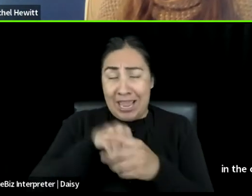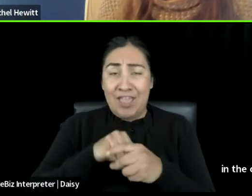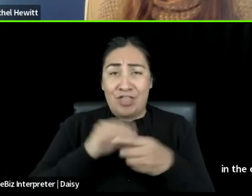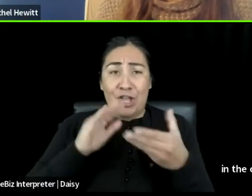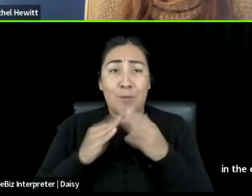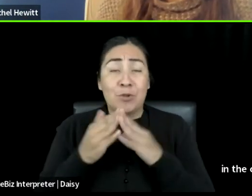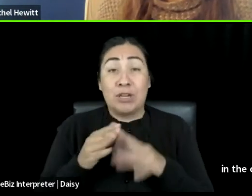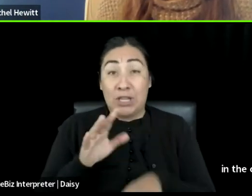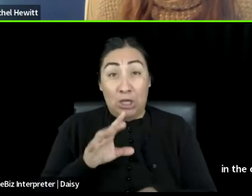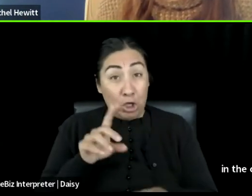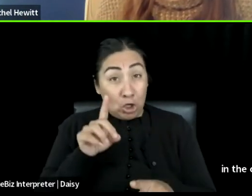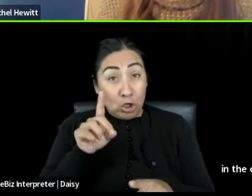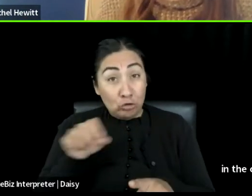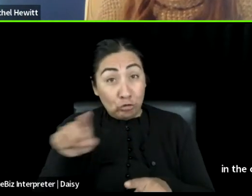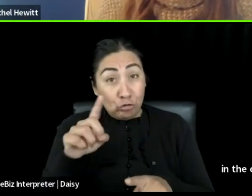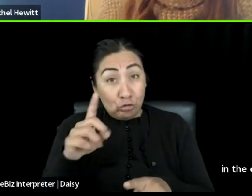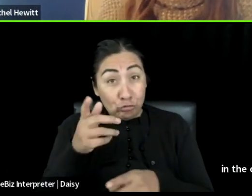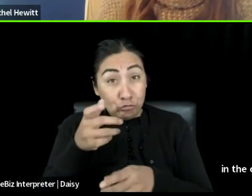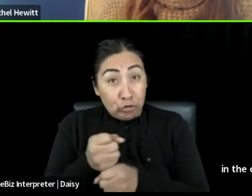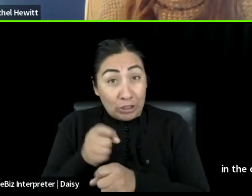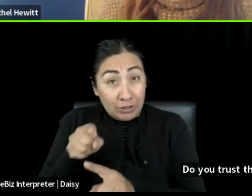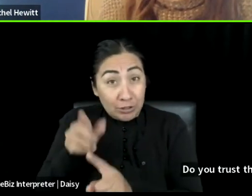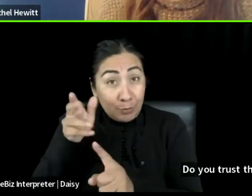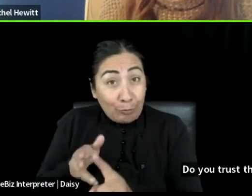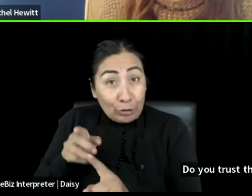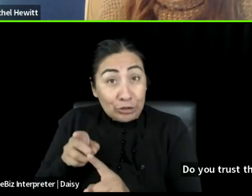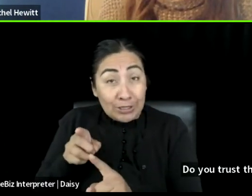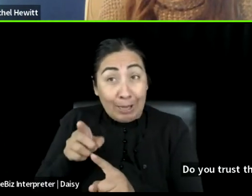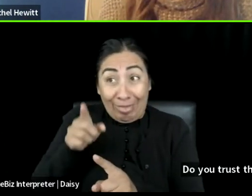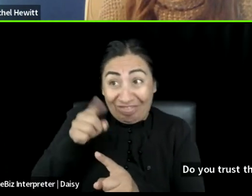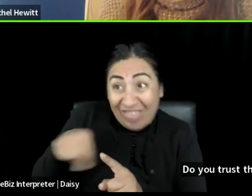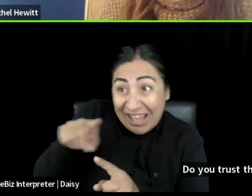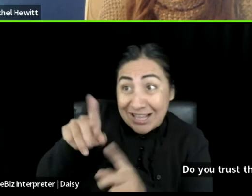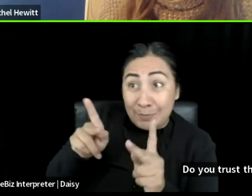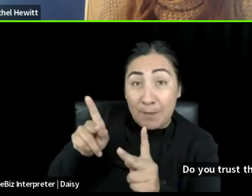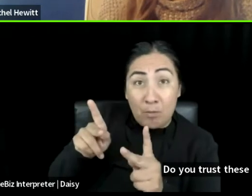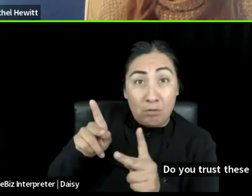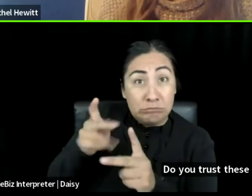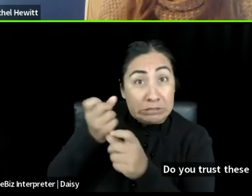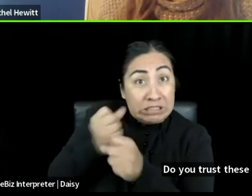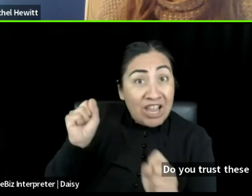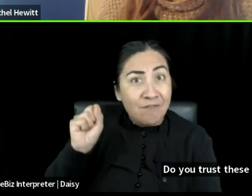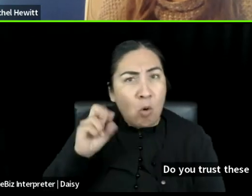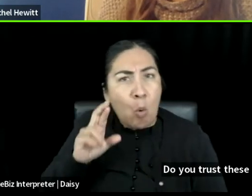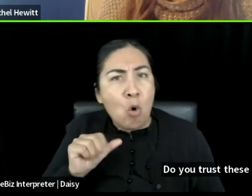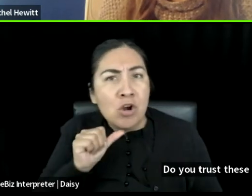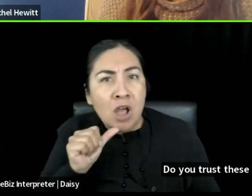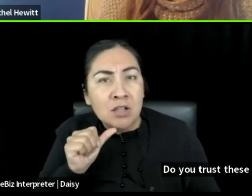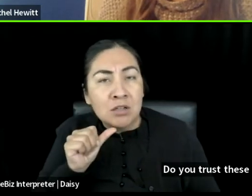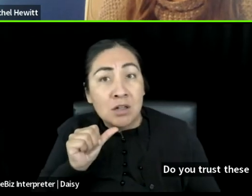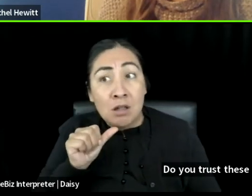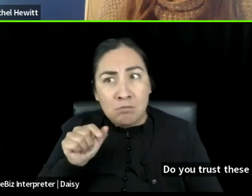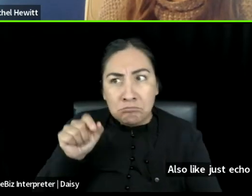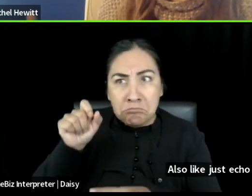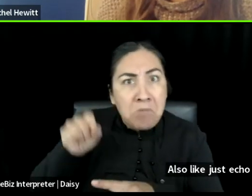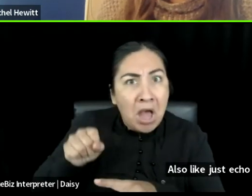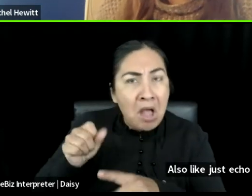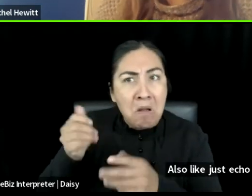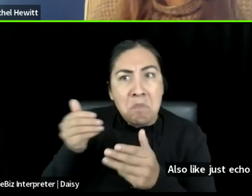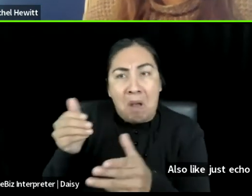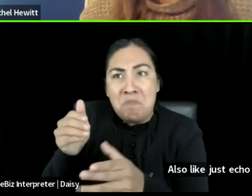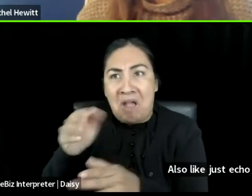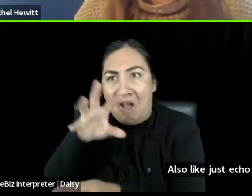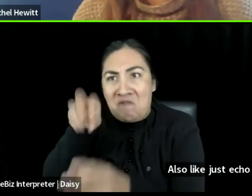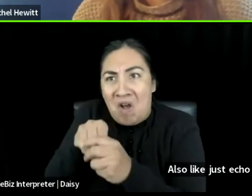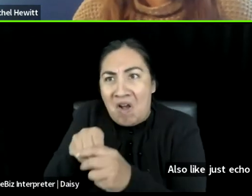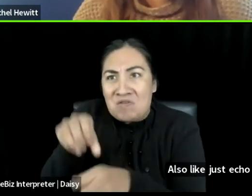Are they safe? Um, the last session also like just echoed what you're introducing this idea of imagine the